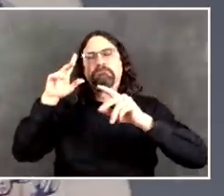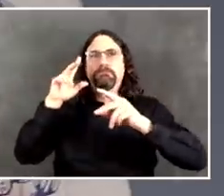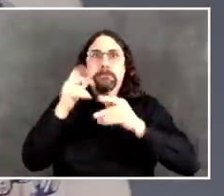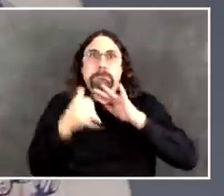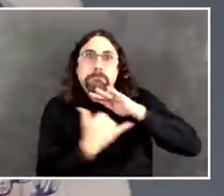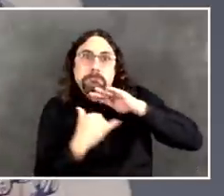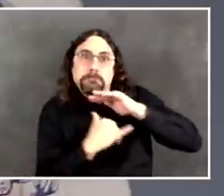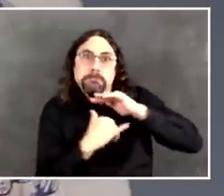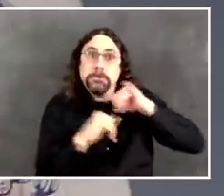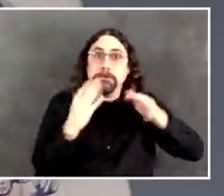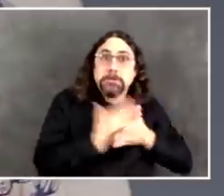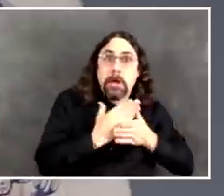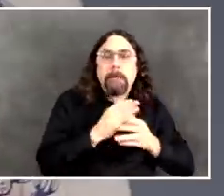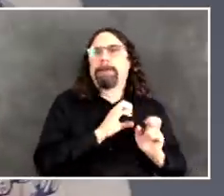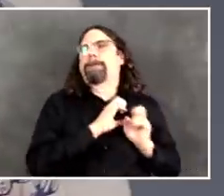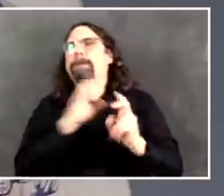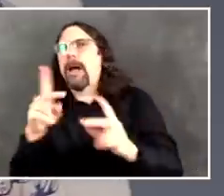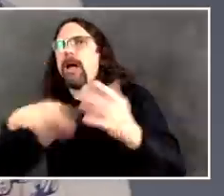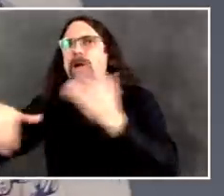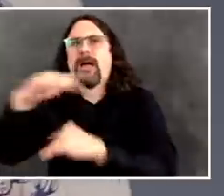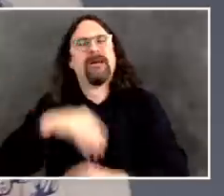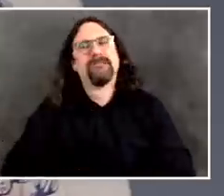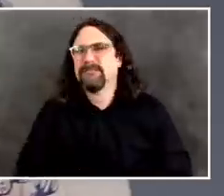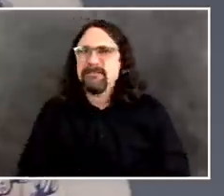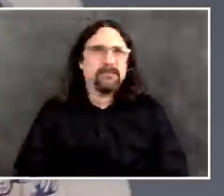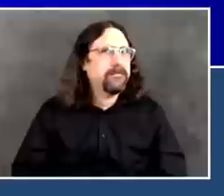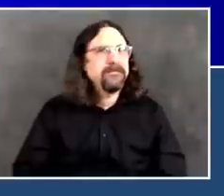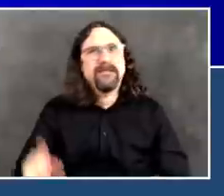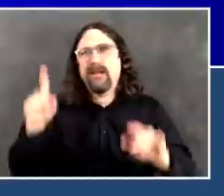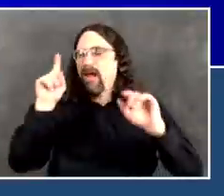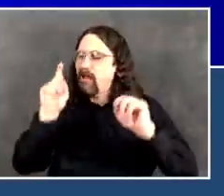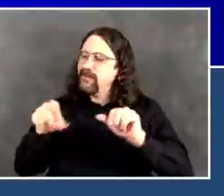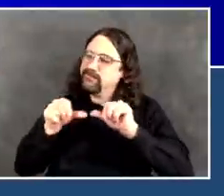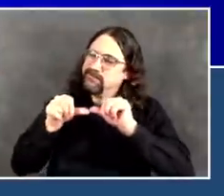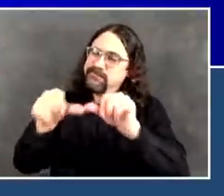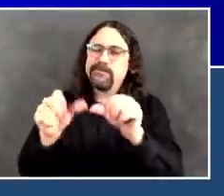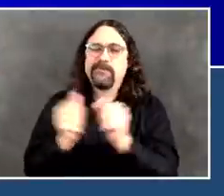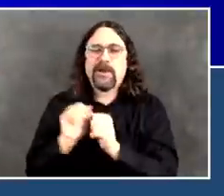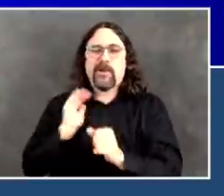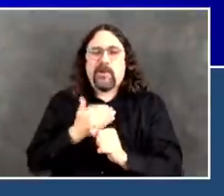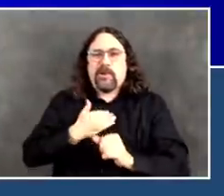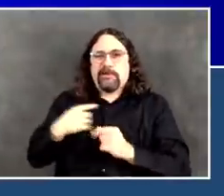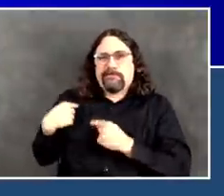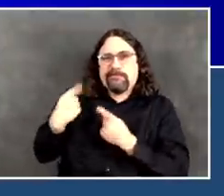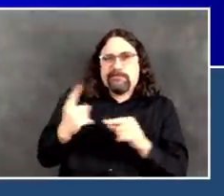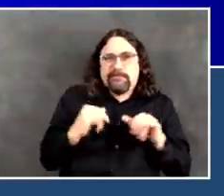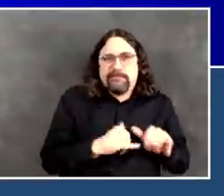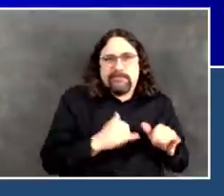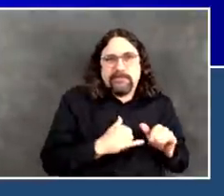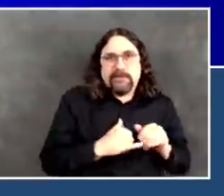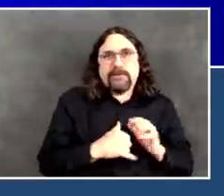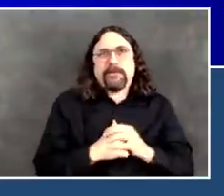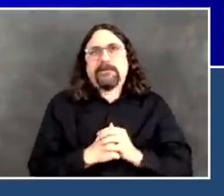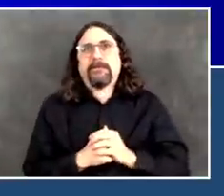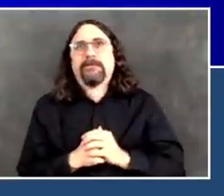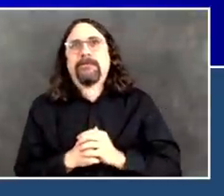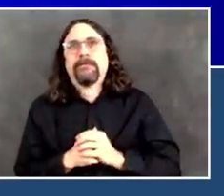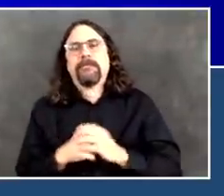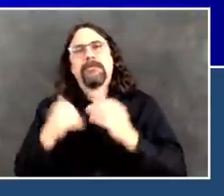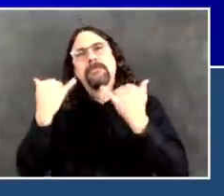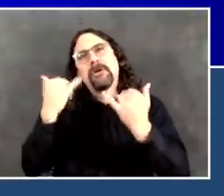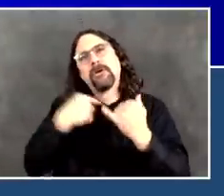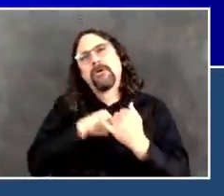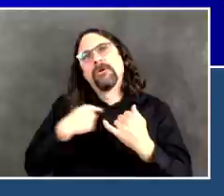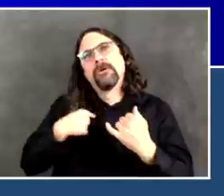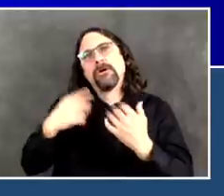So let's talk about these indicators and what they mean not only day by day but what they tell us over the last few weeks that we've been